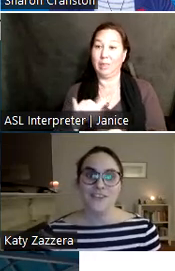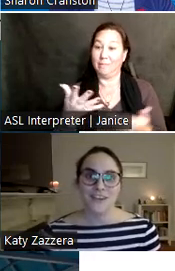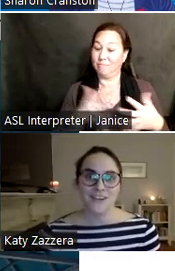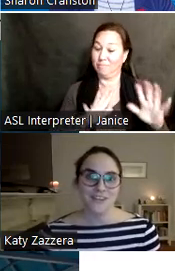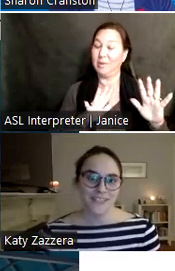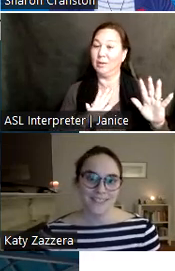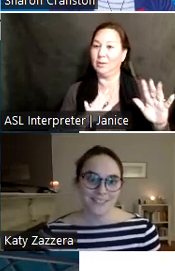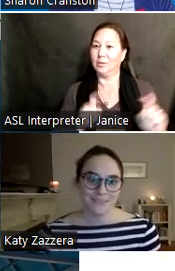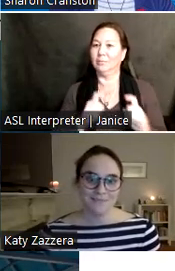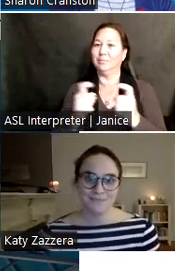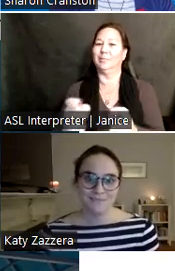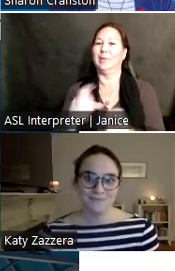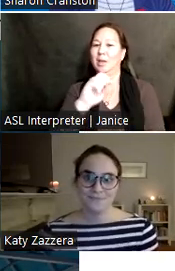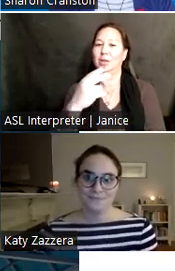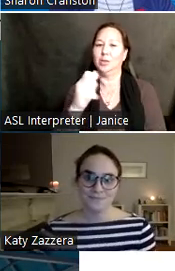manager, Sharon Cranston.